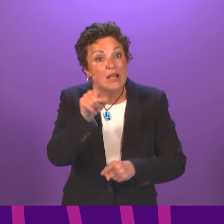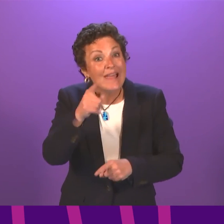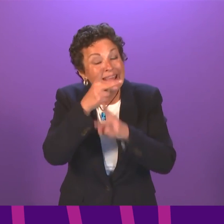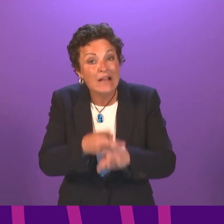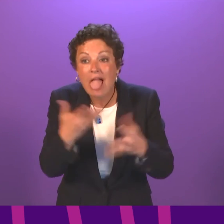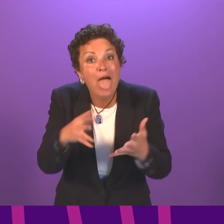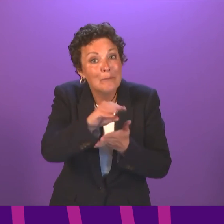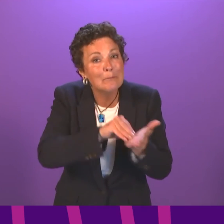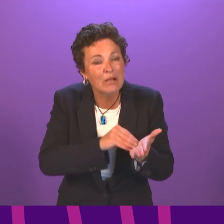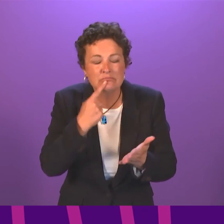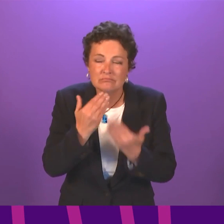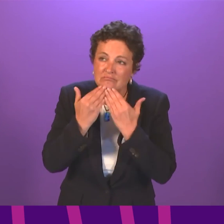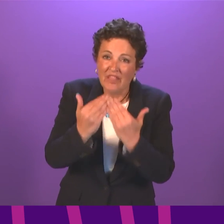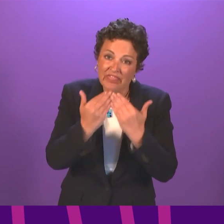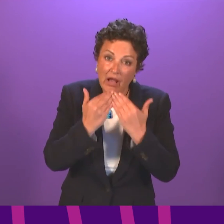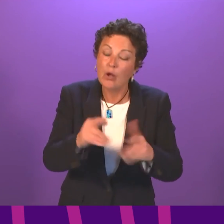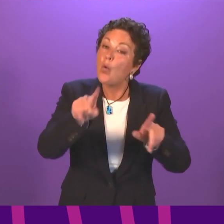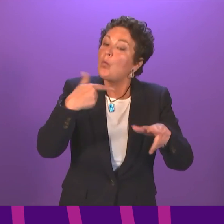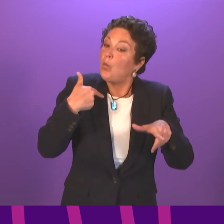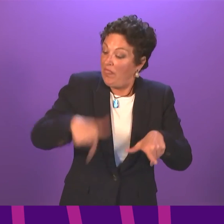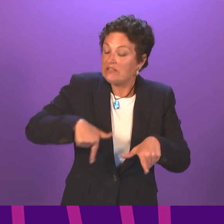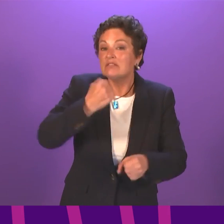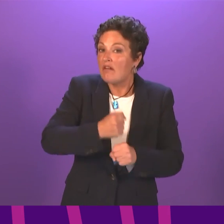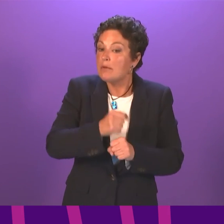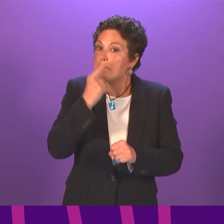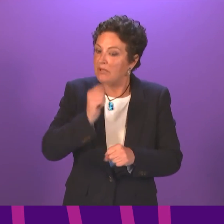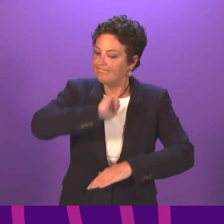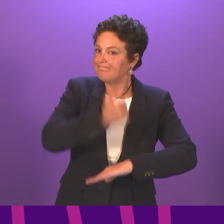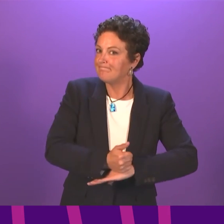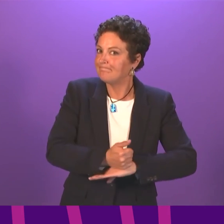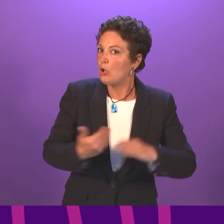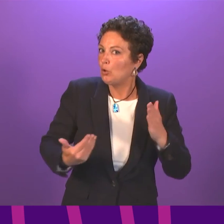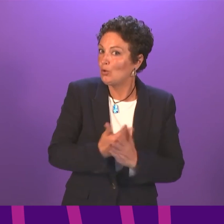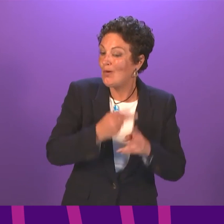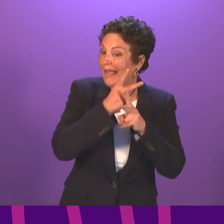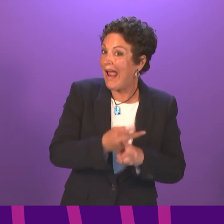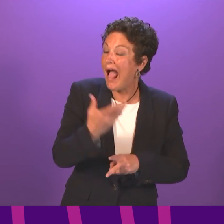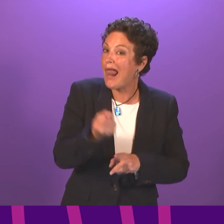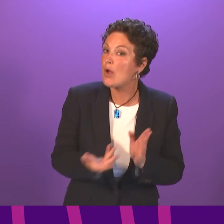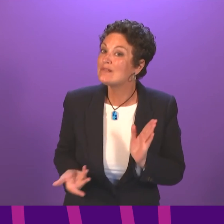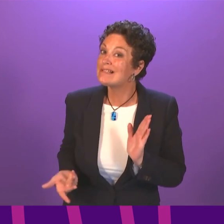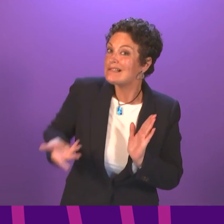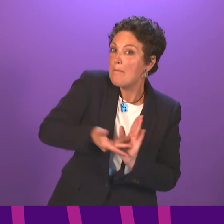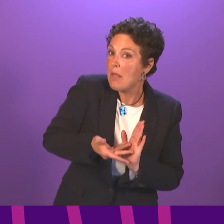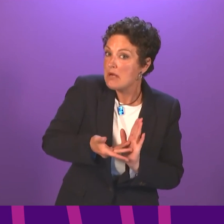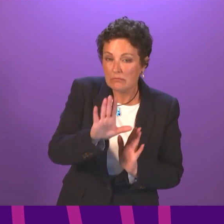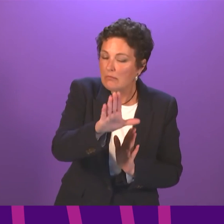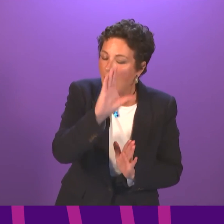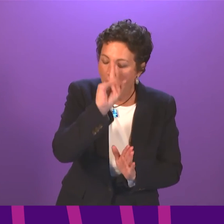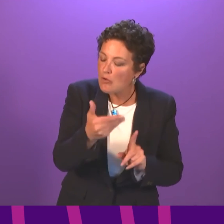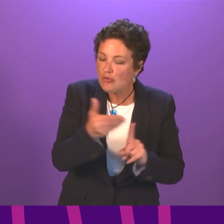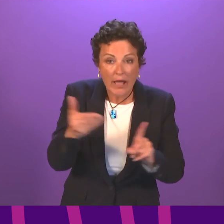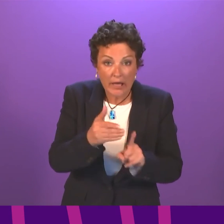make. We introduced the Carers Allowance Supplement to support carers who are in receipt of Carers Allowance. I recognise that is not every